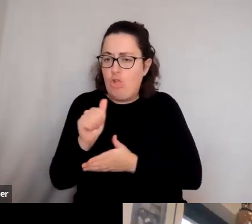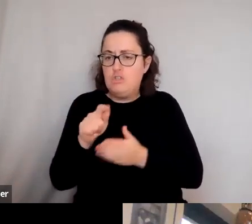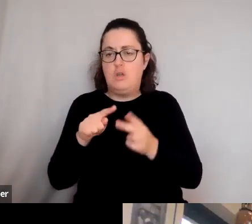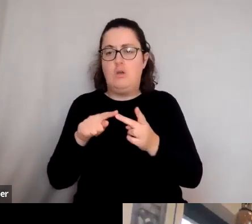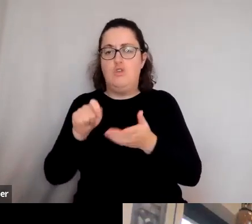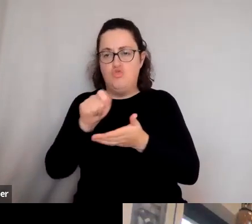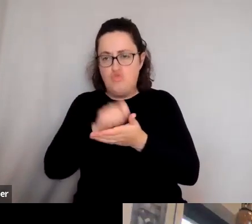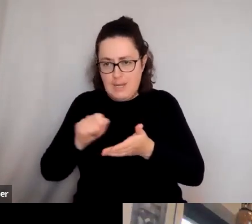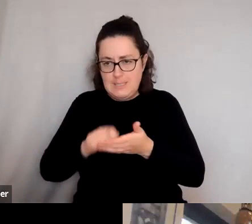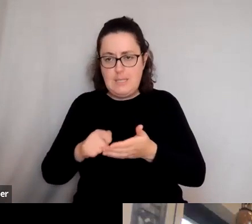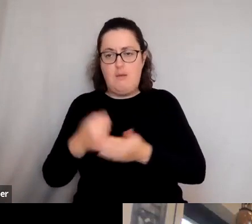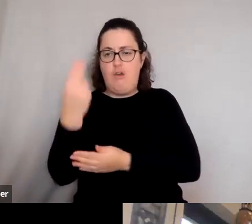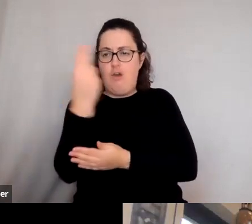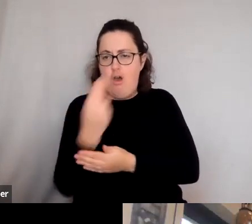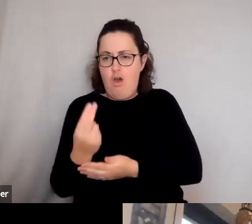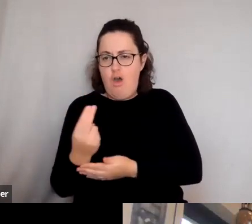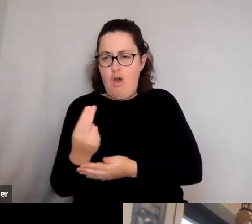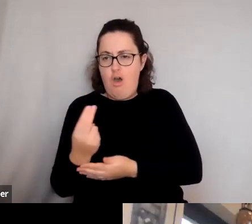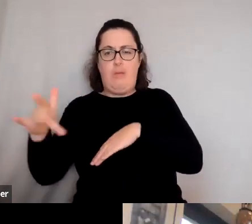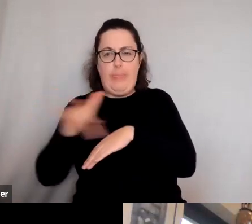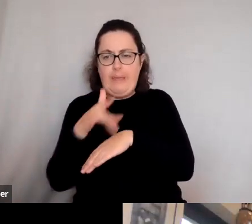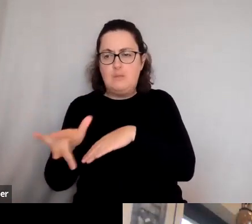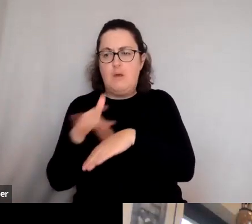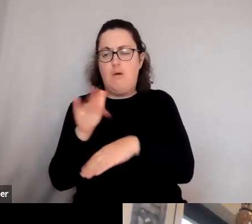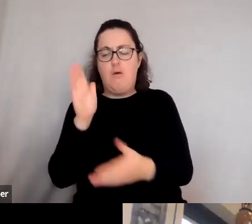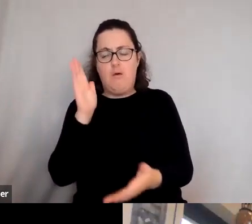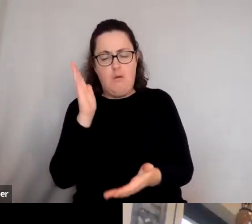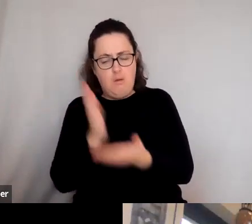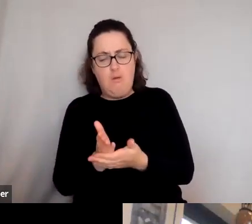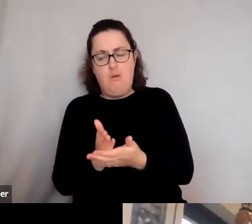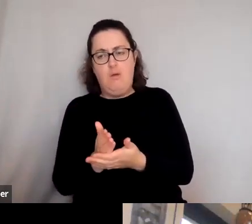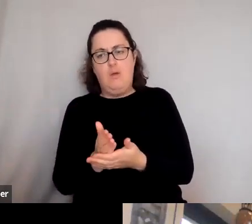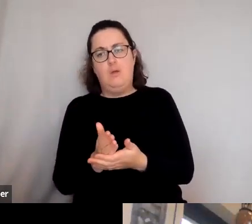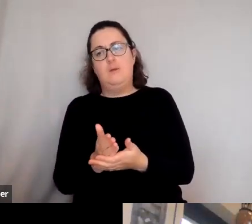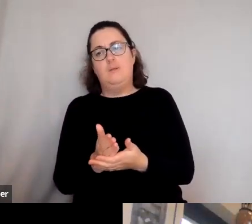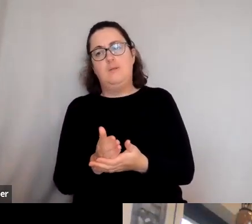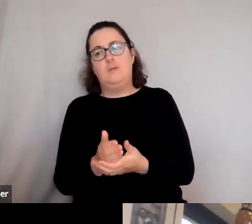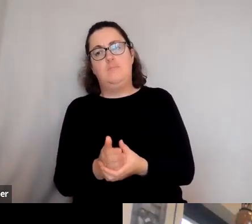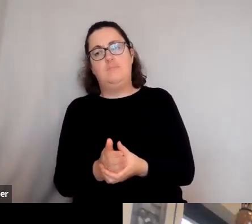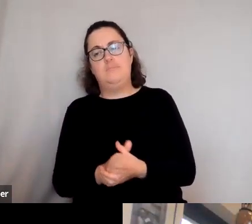ancient art, ancient theater. It absolutely, um,